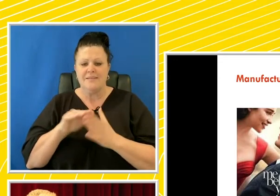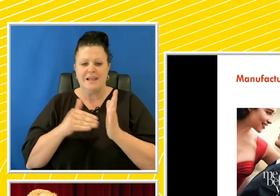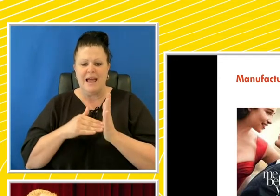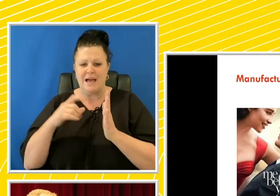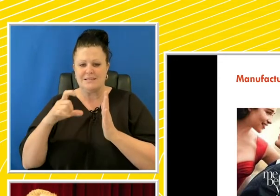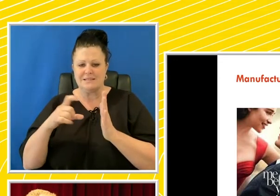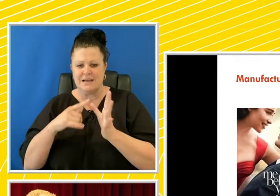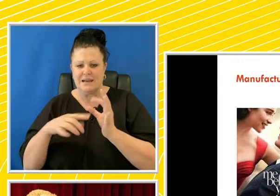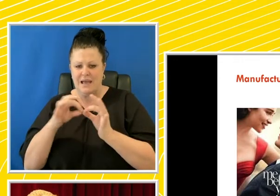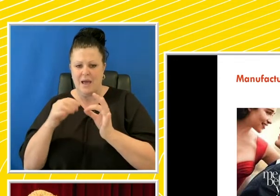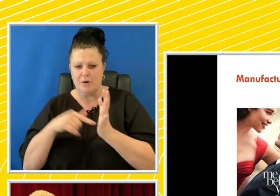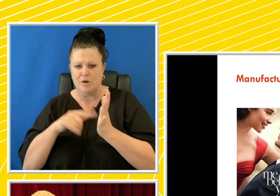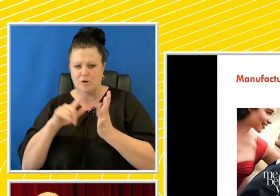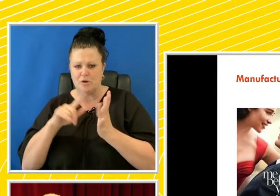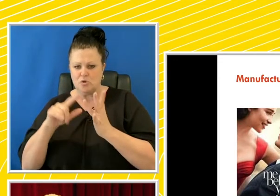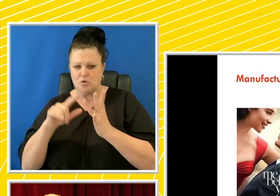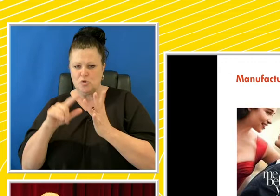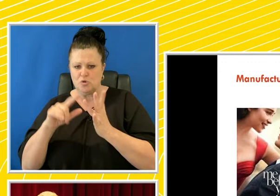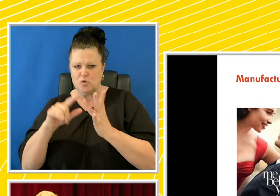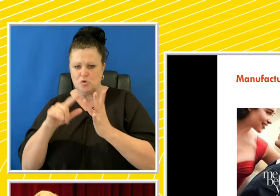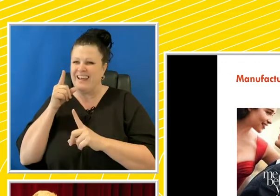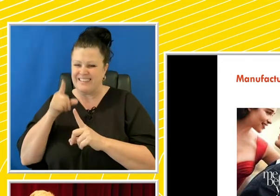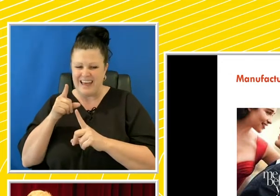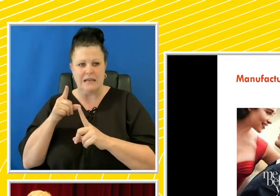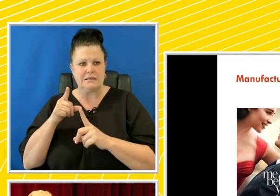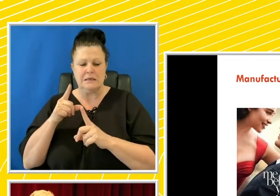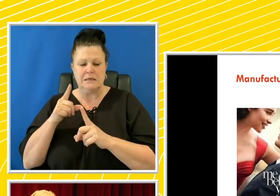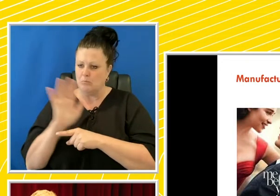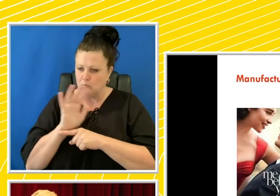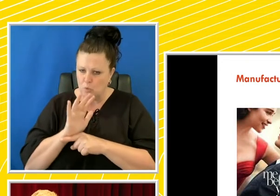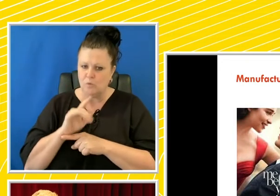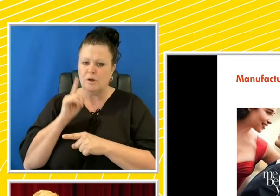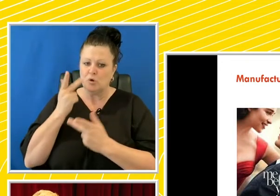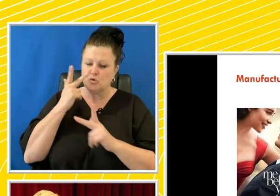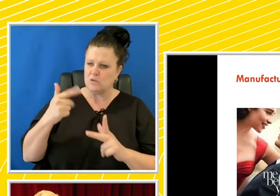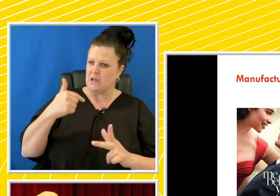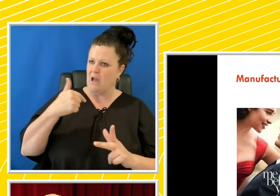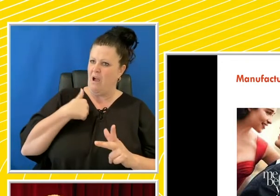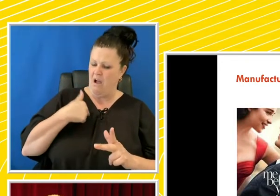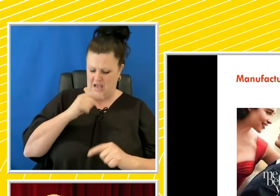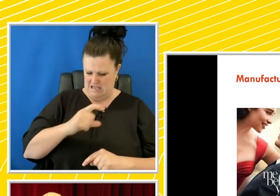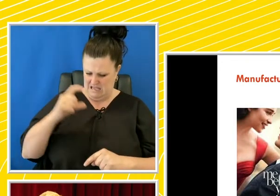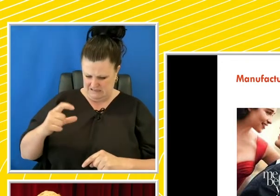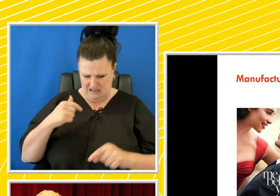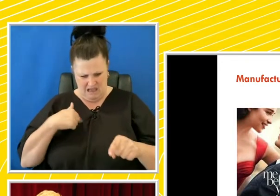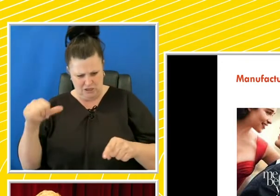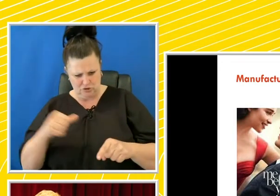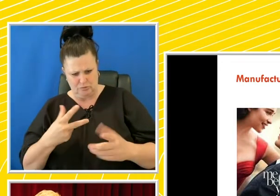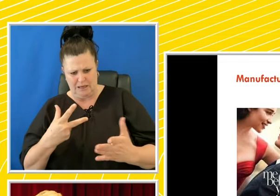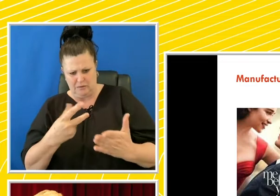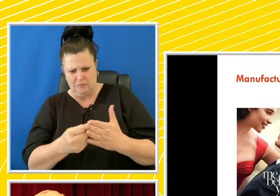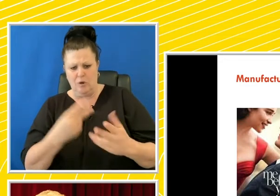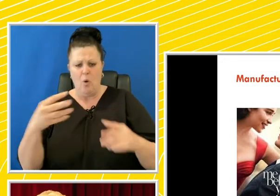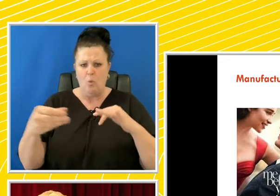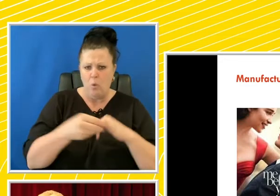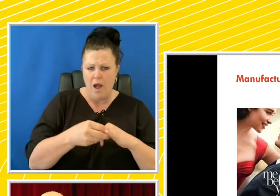to access mercy death because of my intractable cancer in the way that I should be able to end the life of my dementing wife or my high